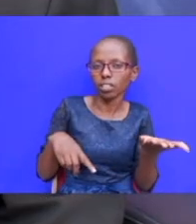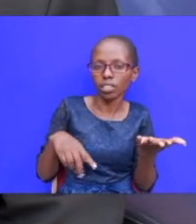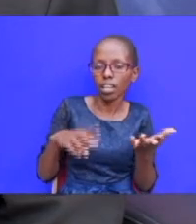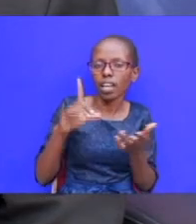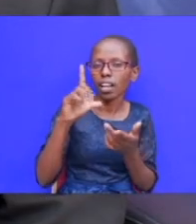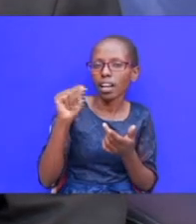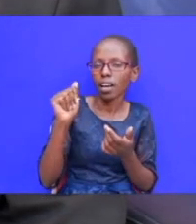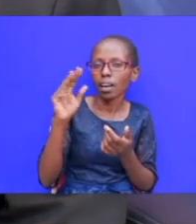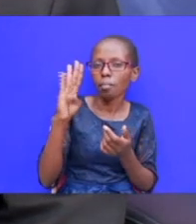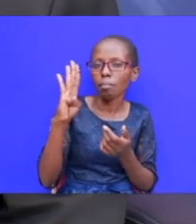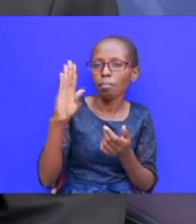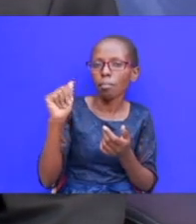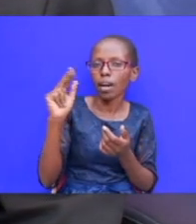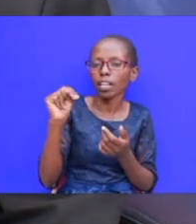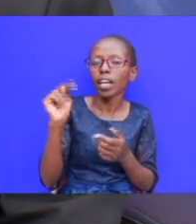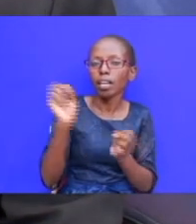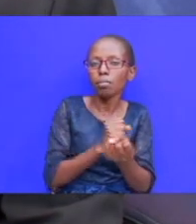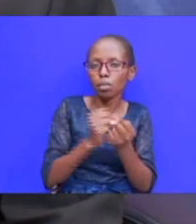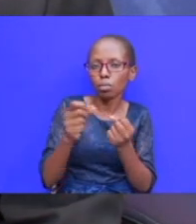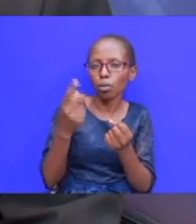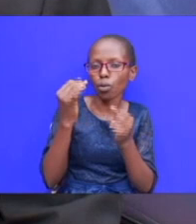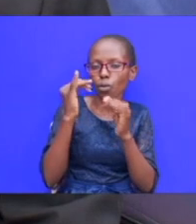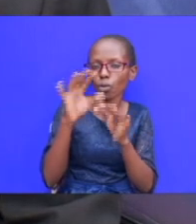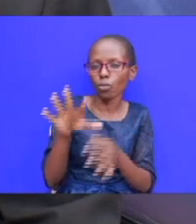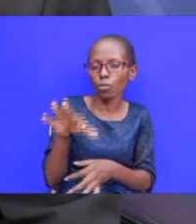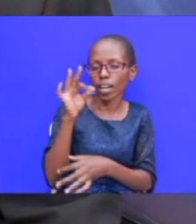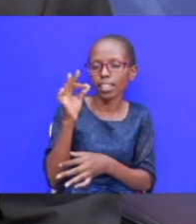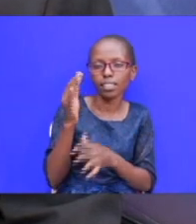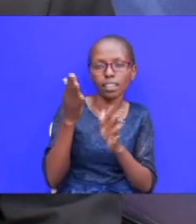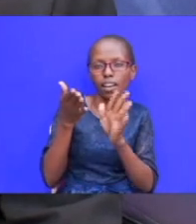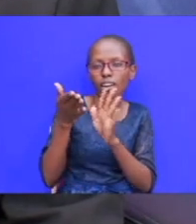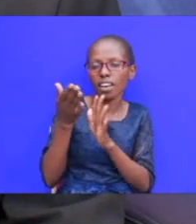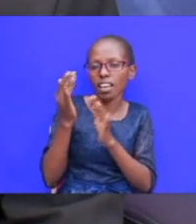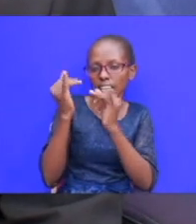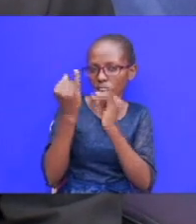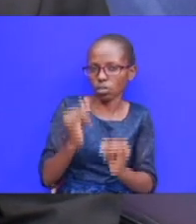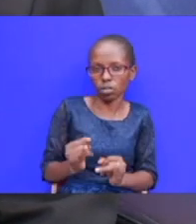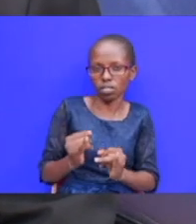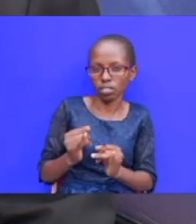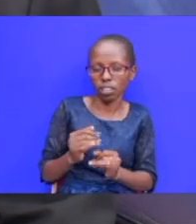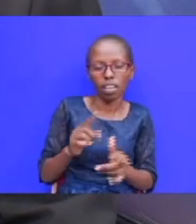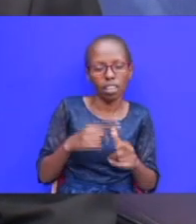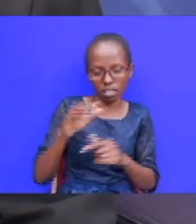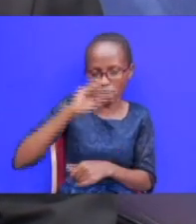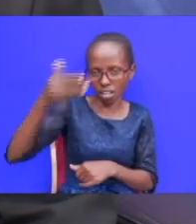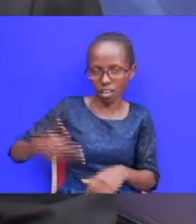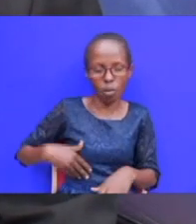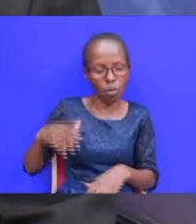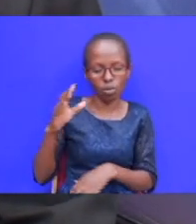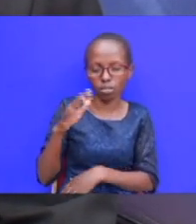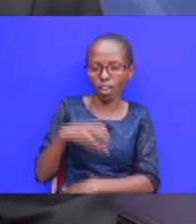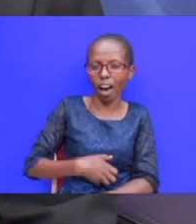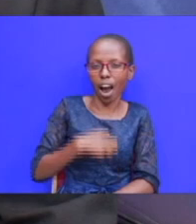and laban went and in fact when laban was going back yes jacob was very angry with him because